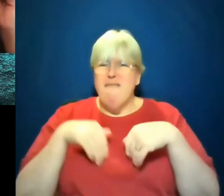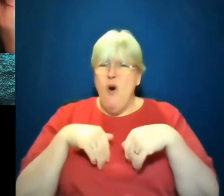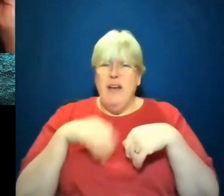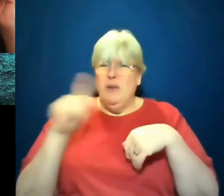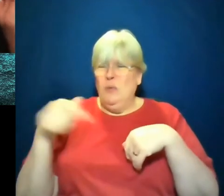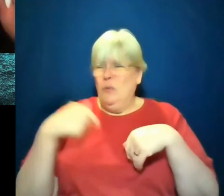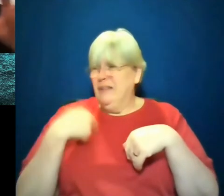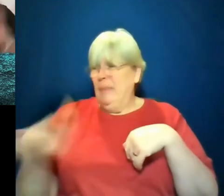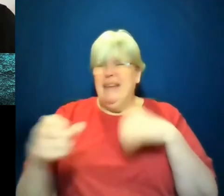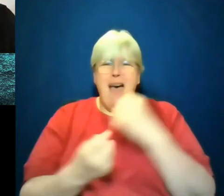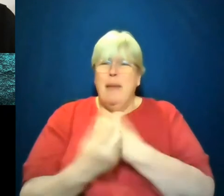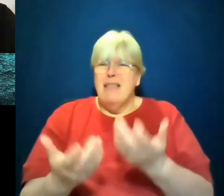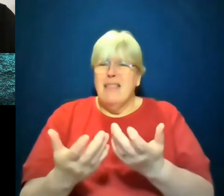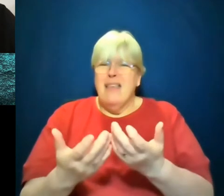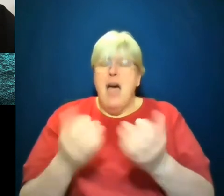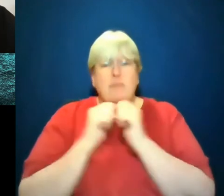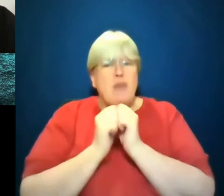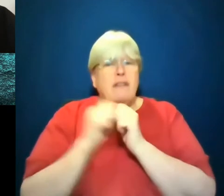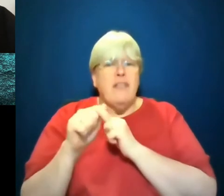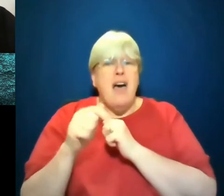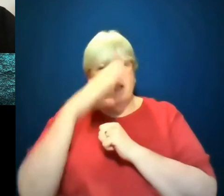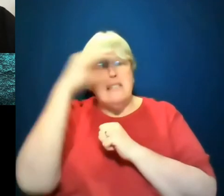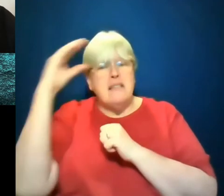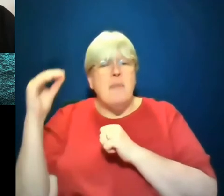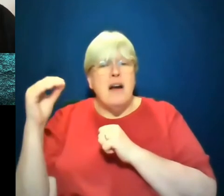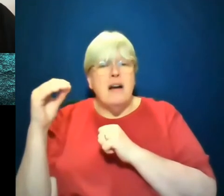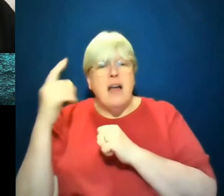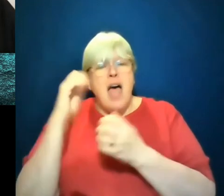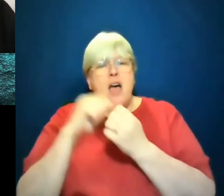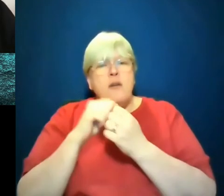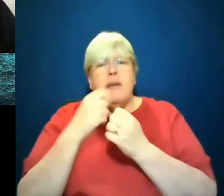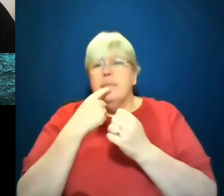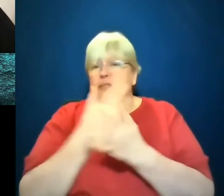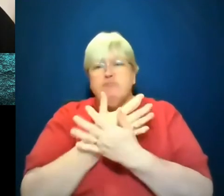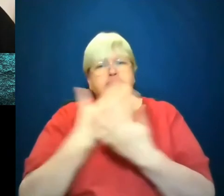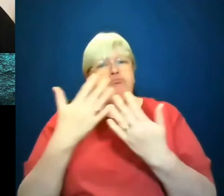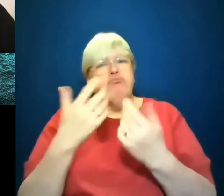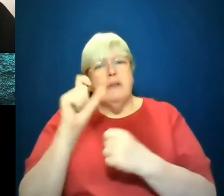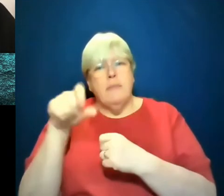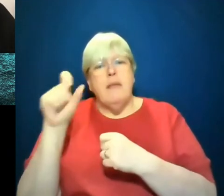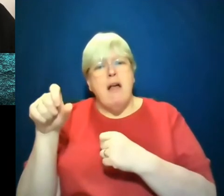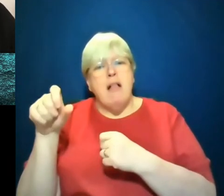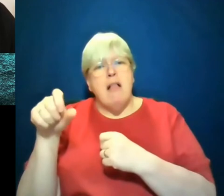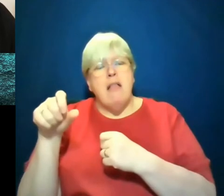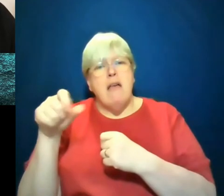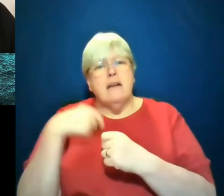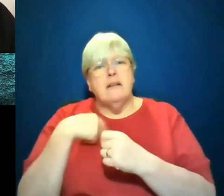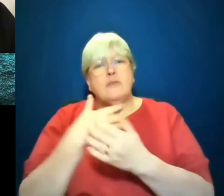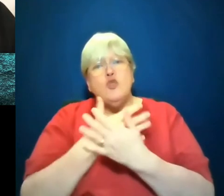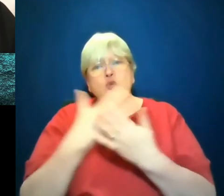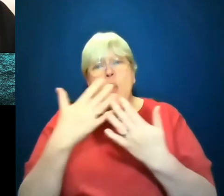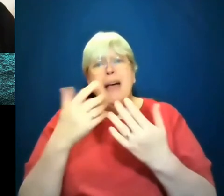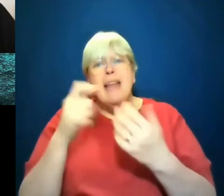I'm grateful for what happened this summer. But I remember saying to a lot of people are like, Oh, no, no, I had so many people tell me